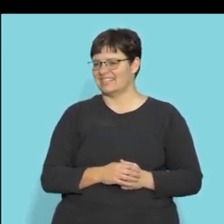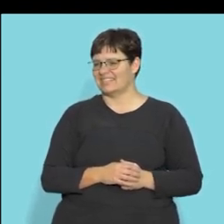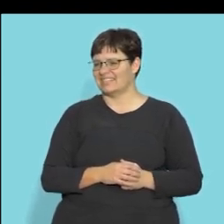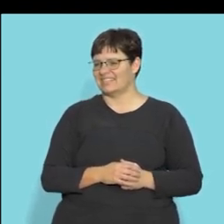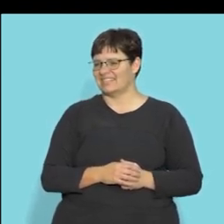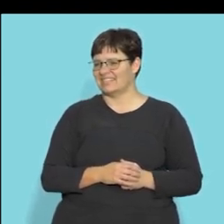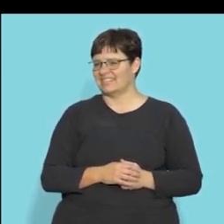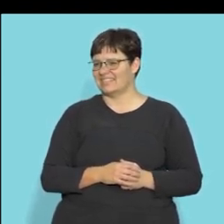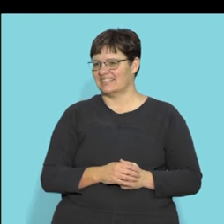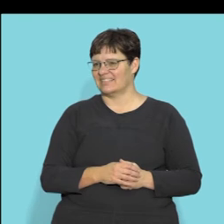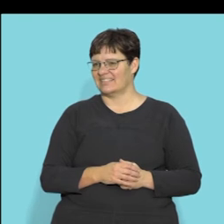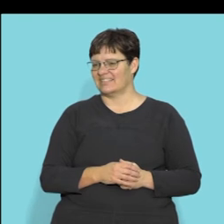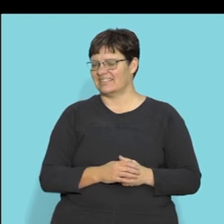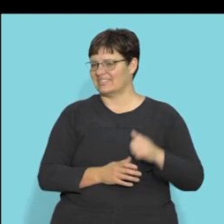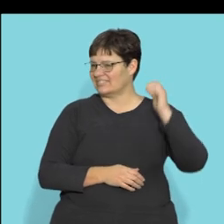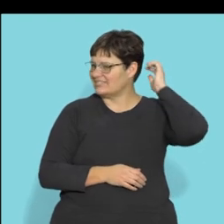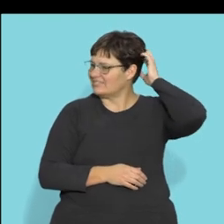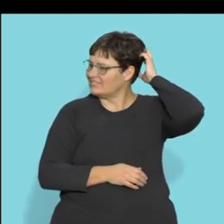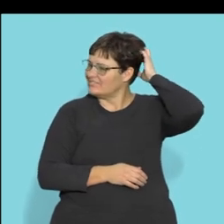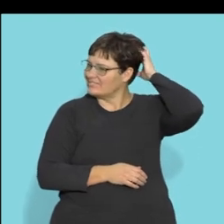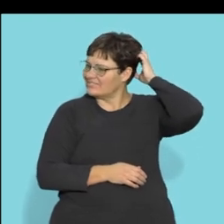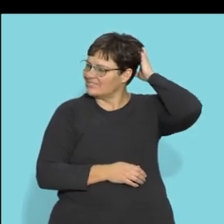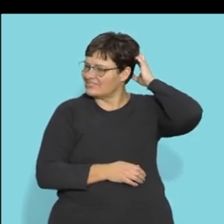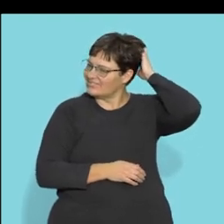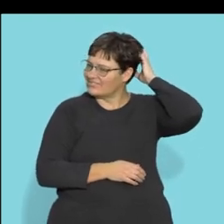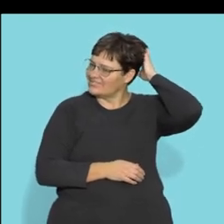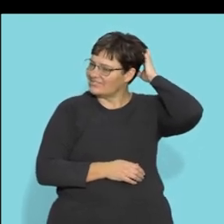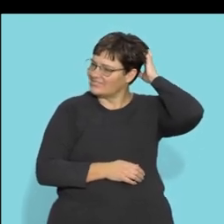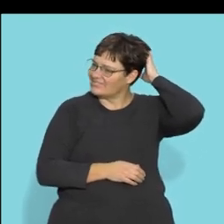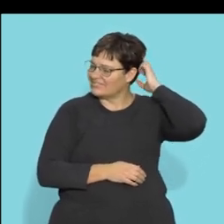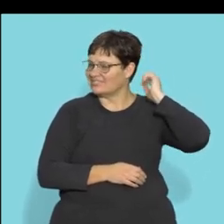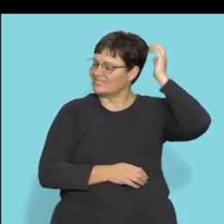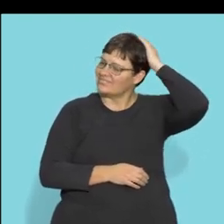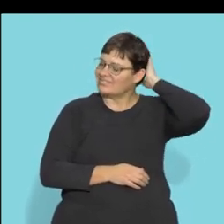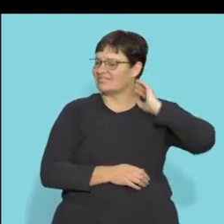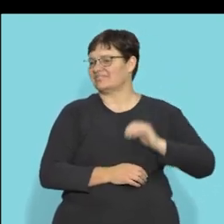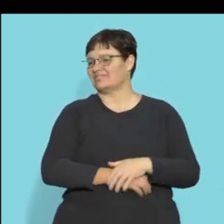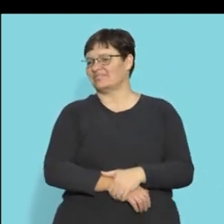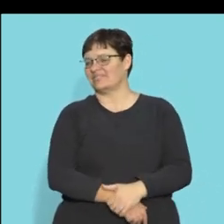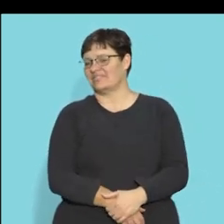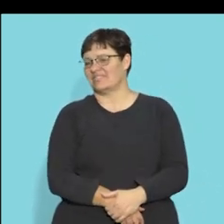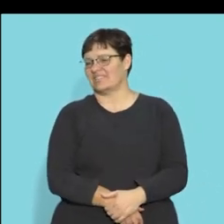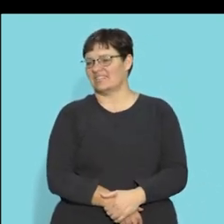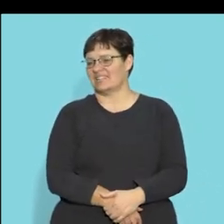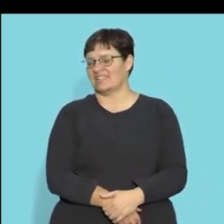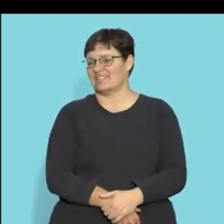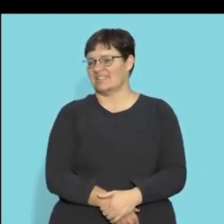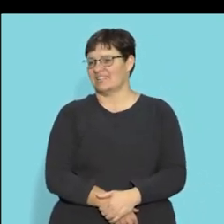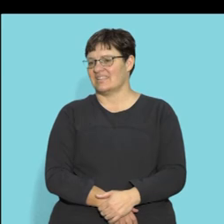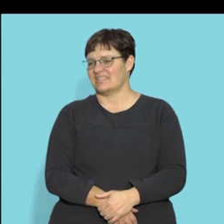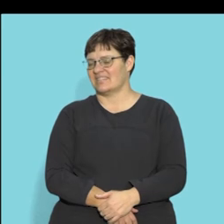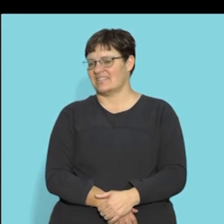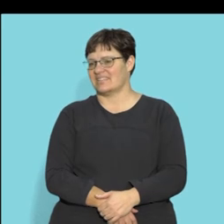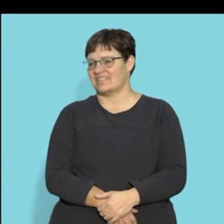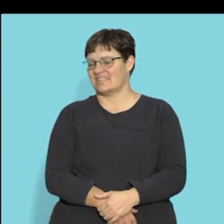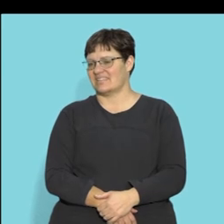just disappeared okay so where did